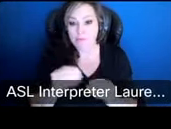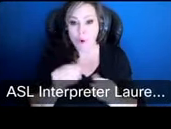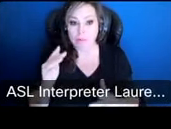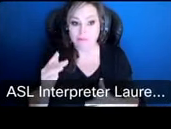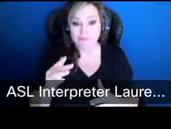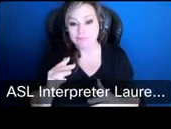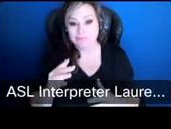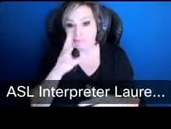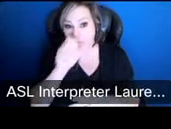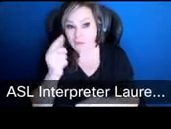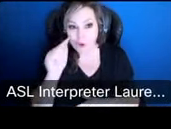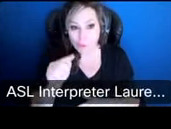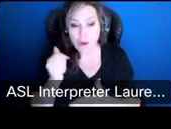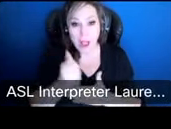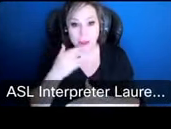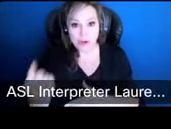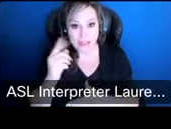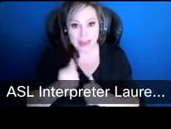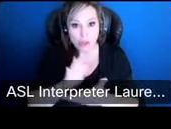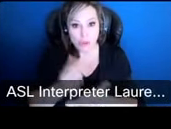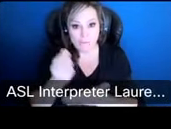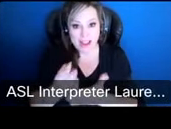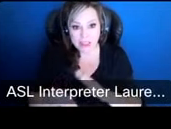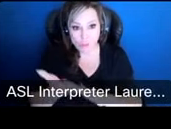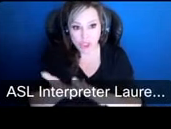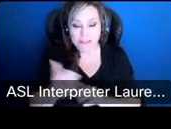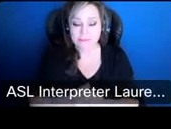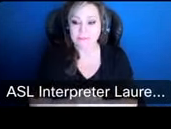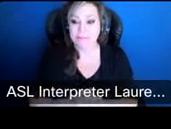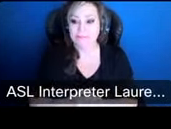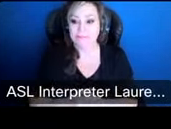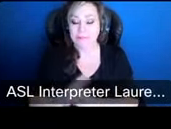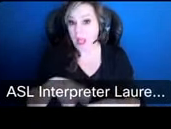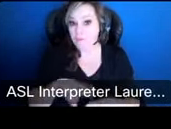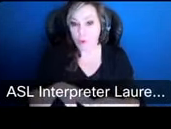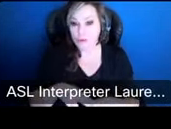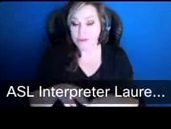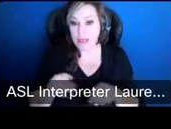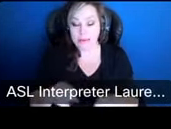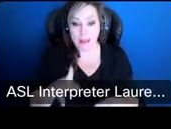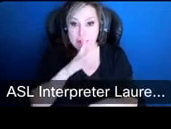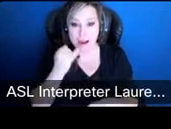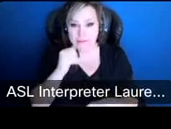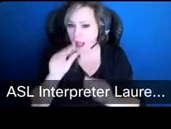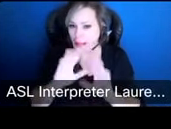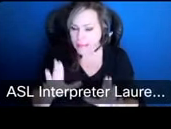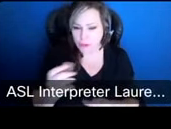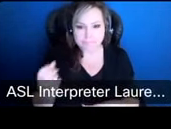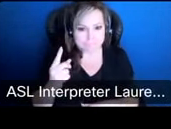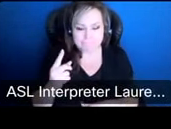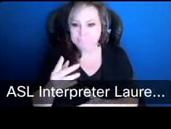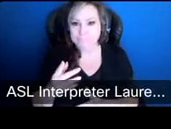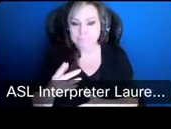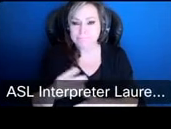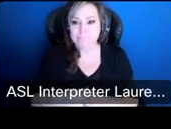help you understand how school finance works uh certainly if as i go along if some things aren't clear uh just like uh miss guy